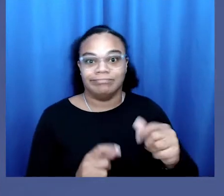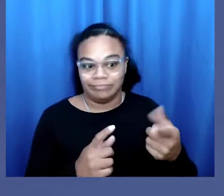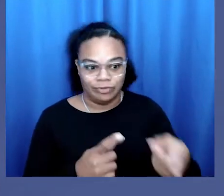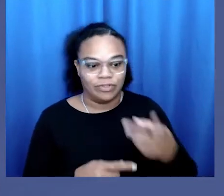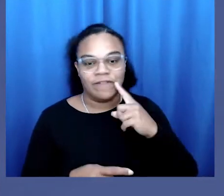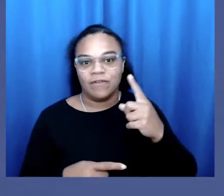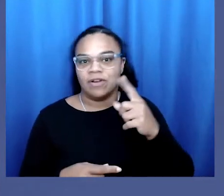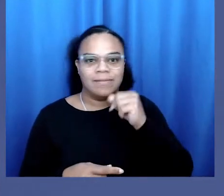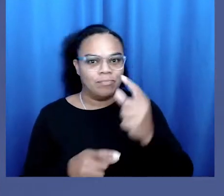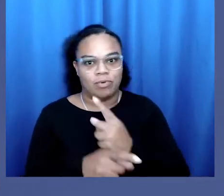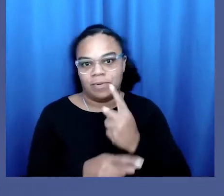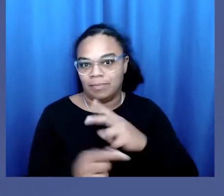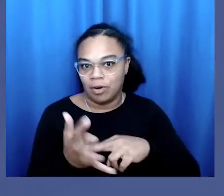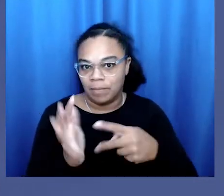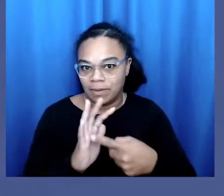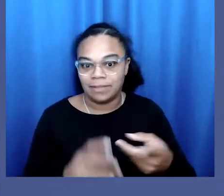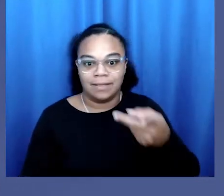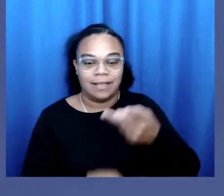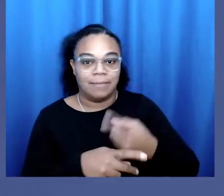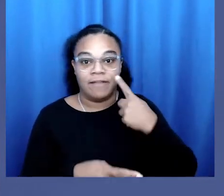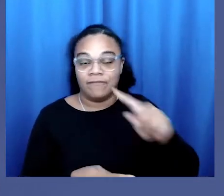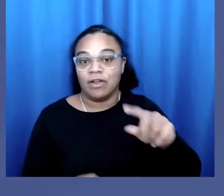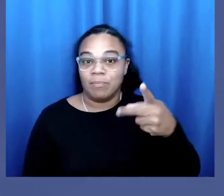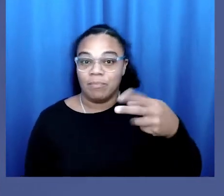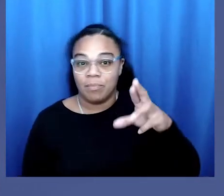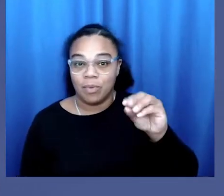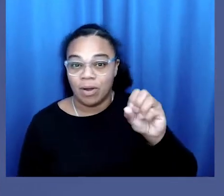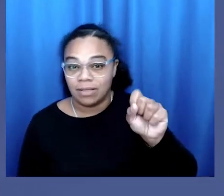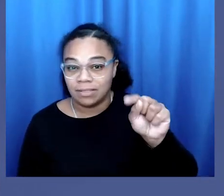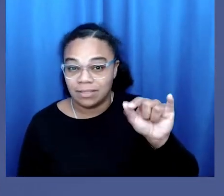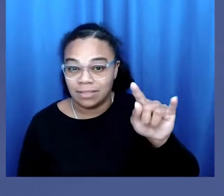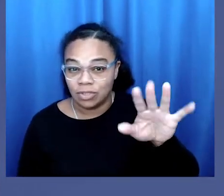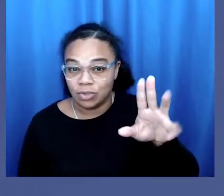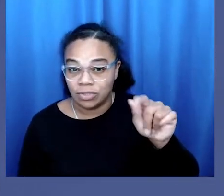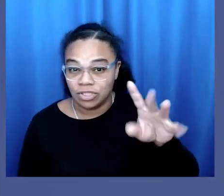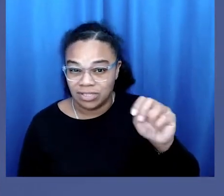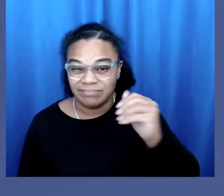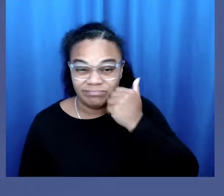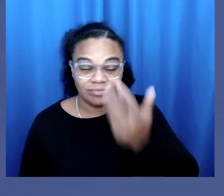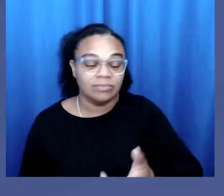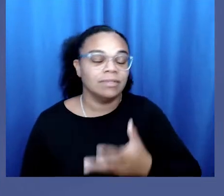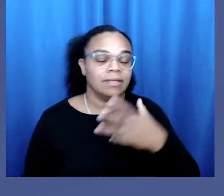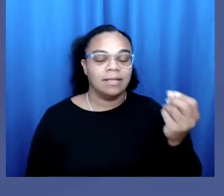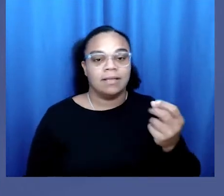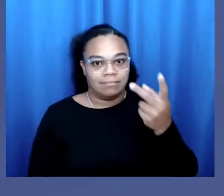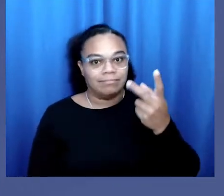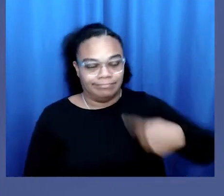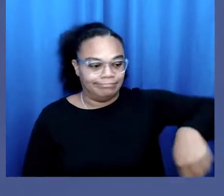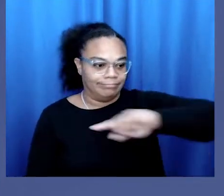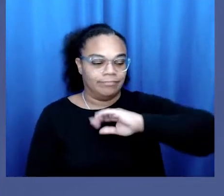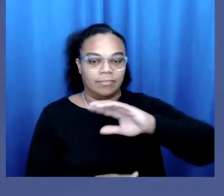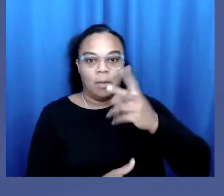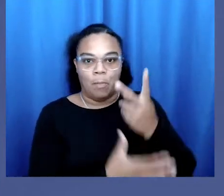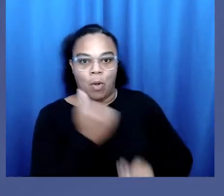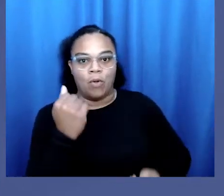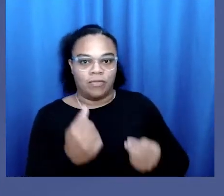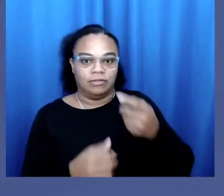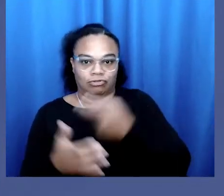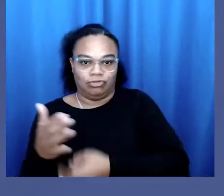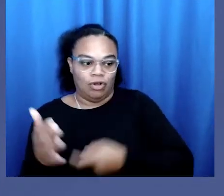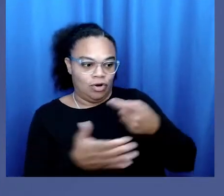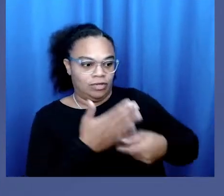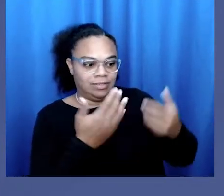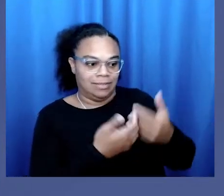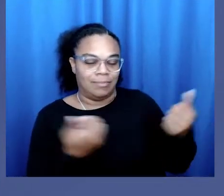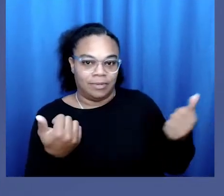indecent purposes, keeping a place for the purposes of prostitution of a minor, and prostitution. Both of us charged individually